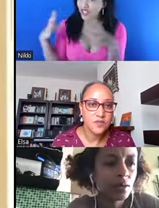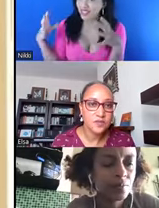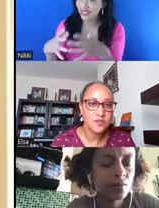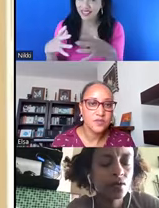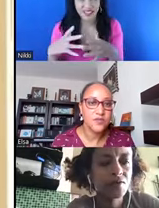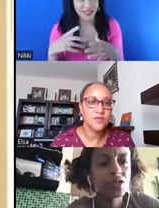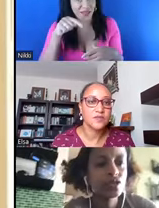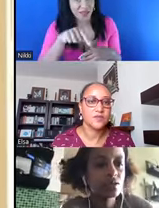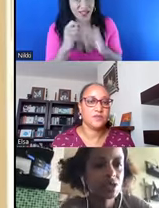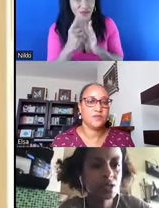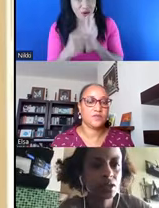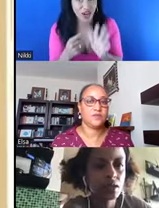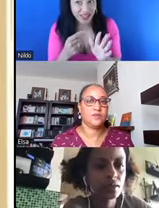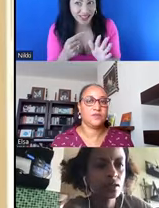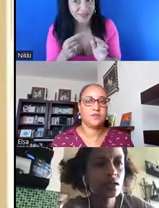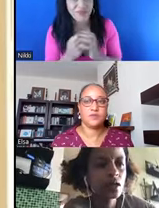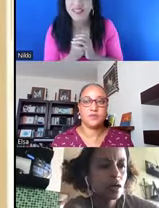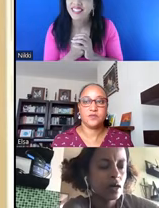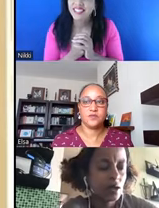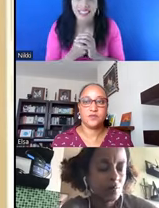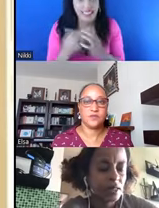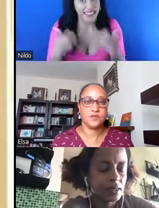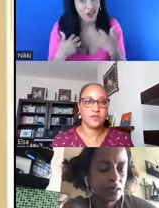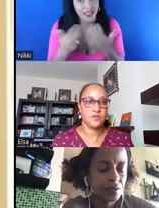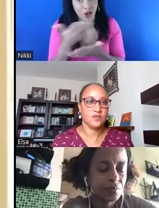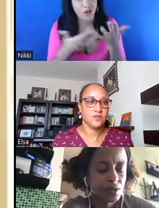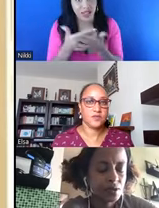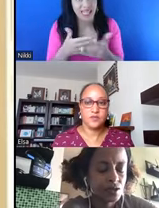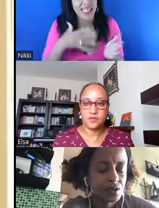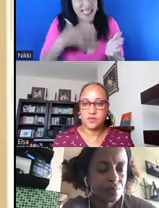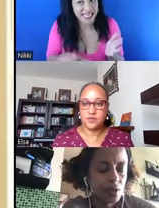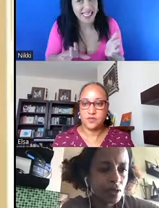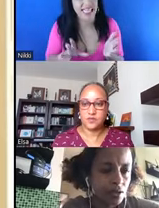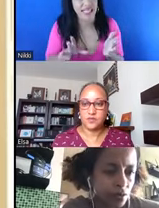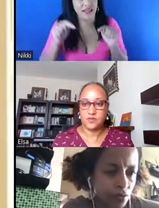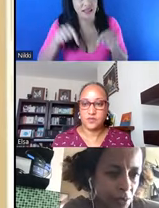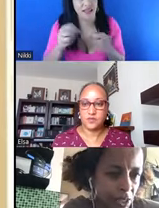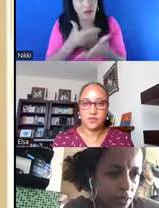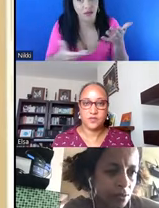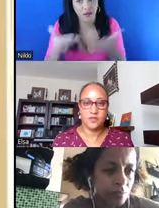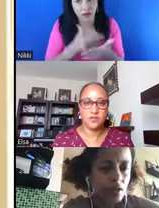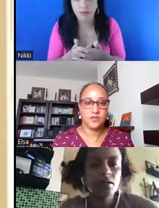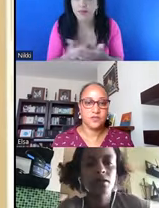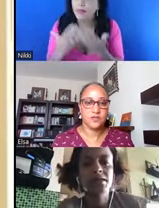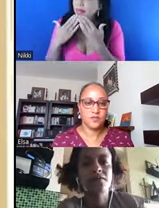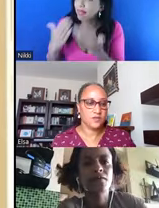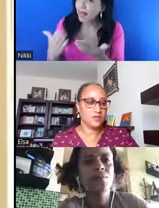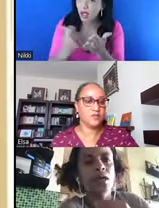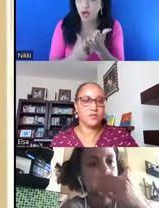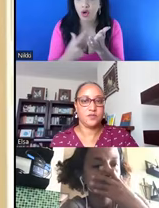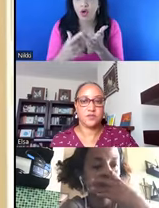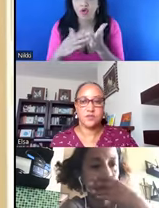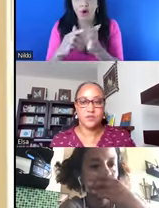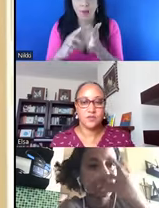conversation, much needed, I think, and excellent presentations by Romina and Asifa.